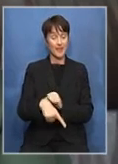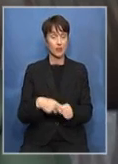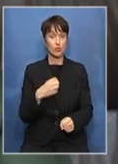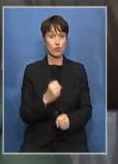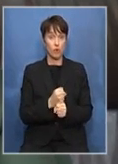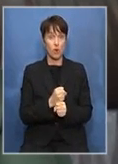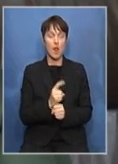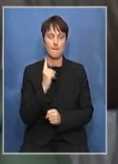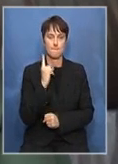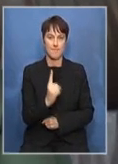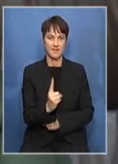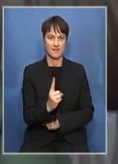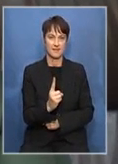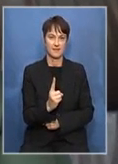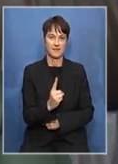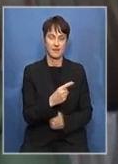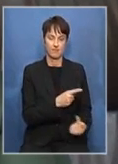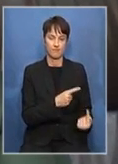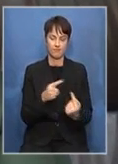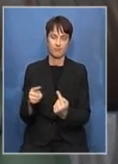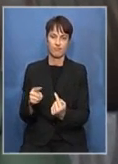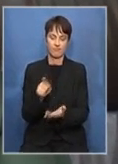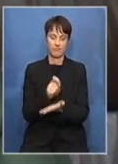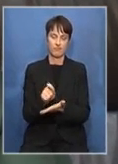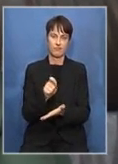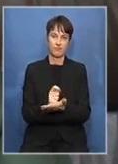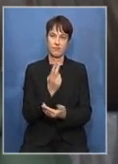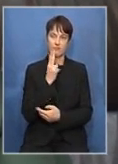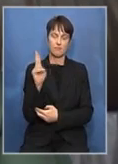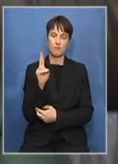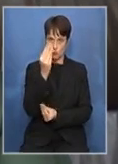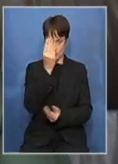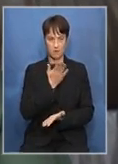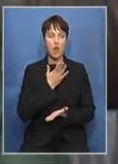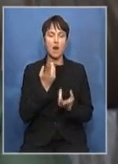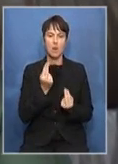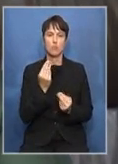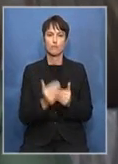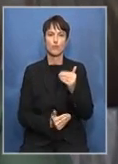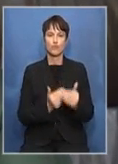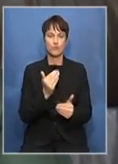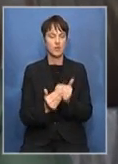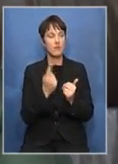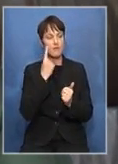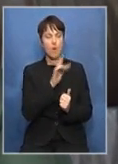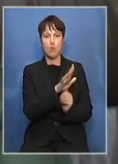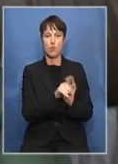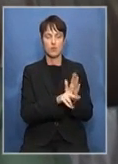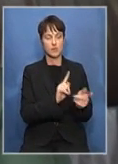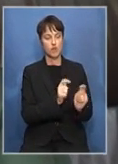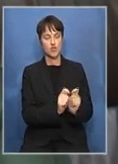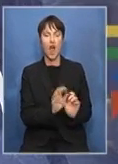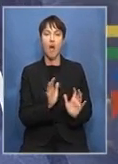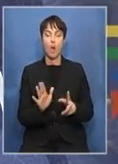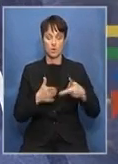this court affidavits setting out the processes that have been followed to review the pregnancy